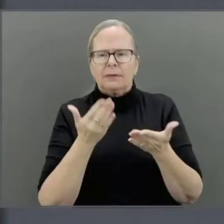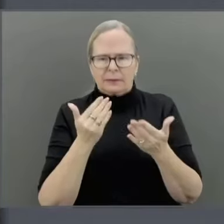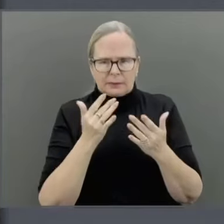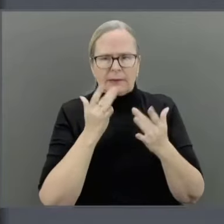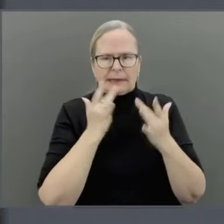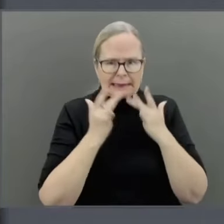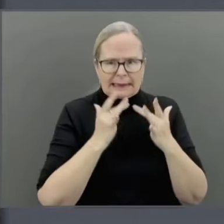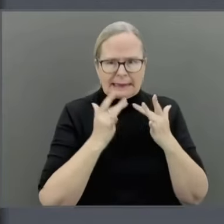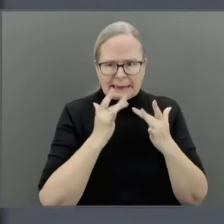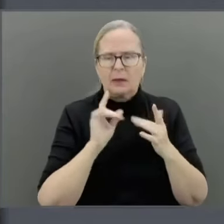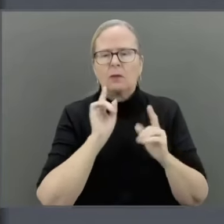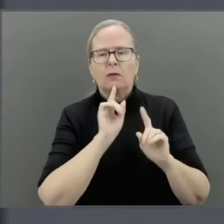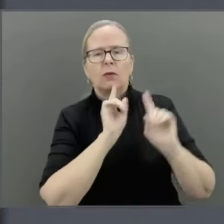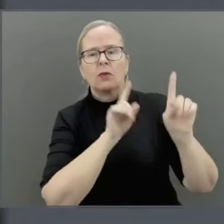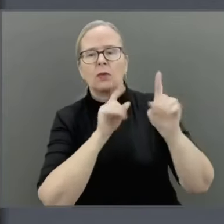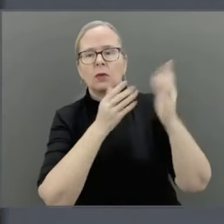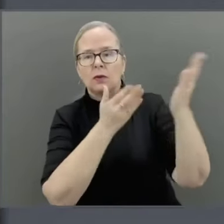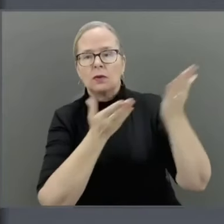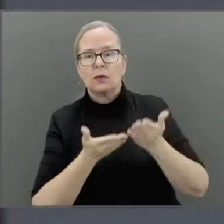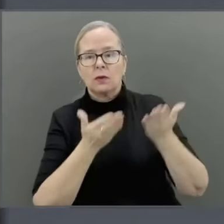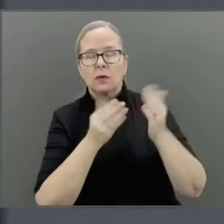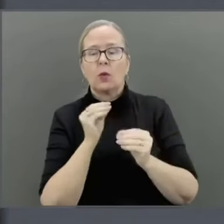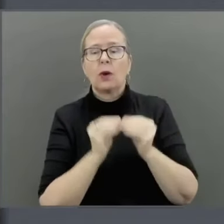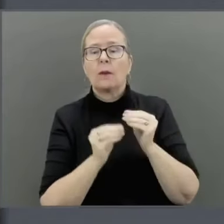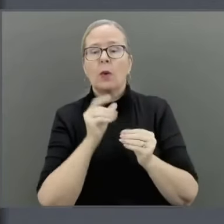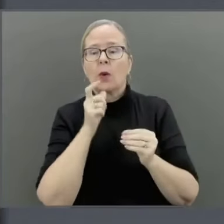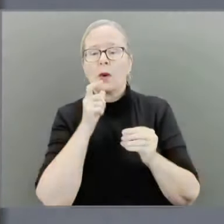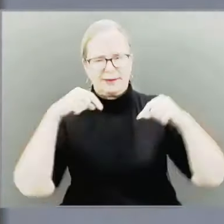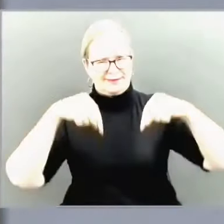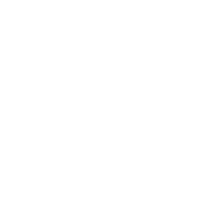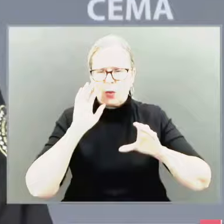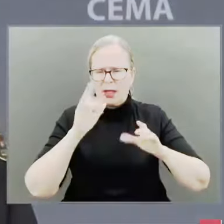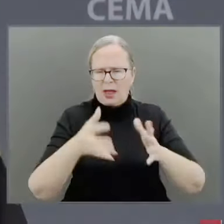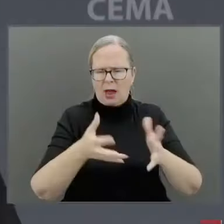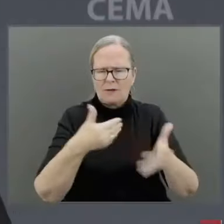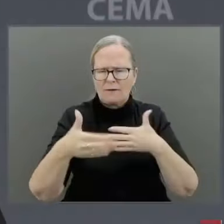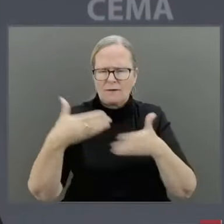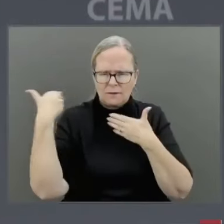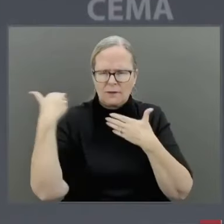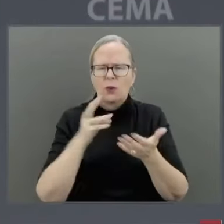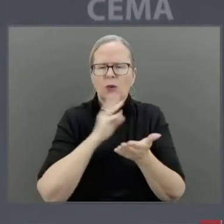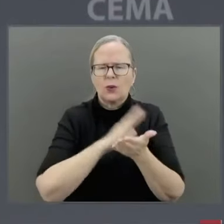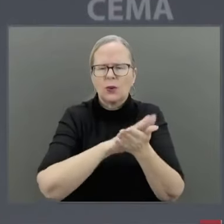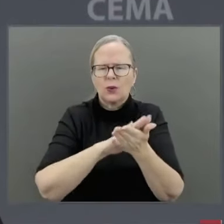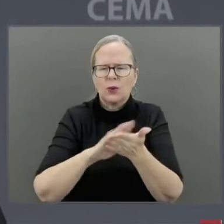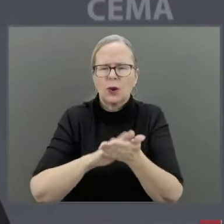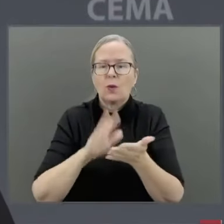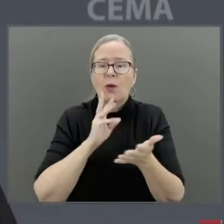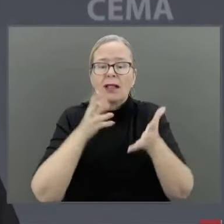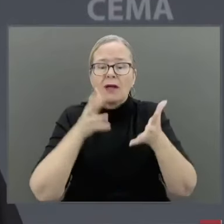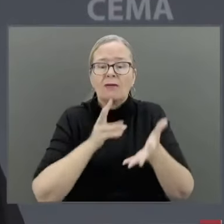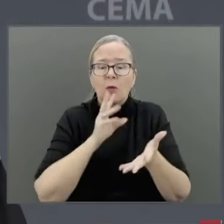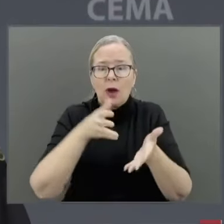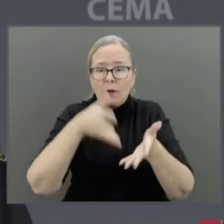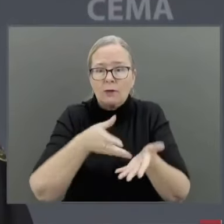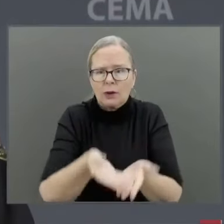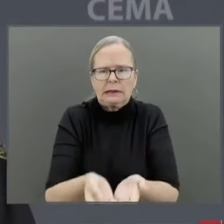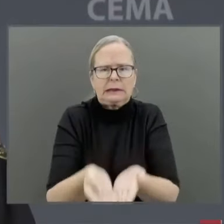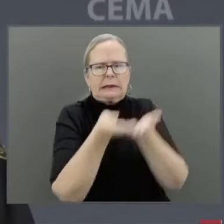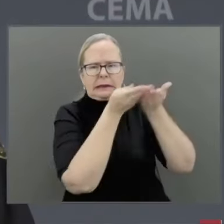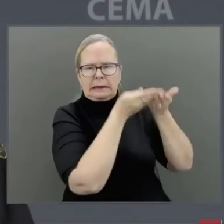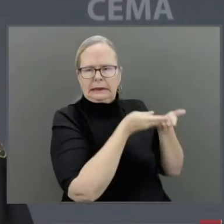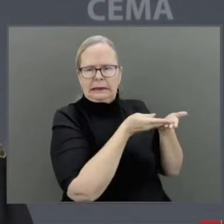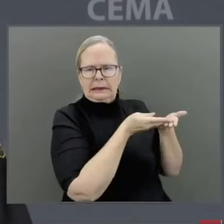local City of Calgary workers and crews of contractors. The City of Calgary is working closely with Calgary construction industry